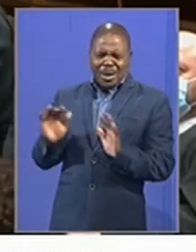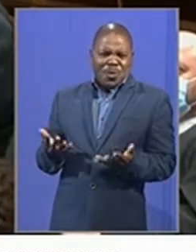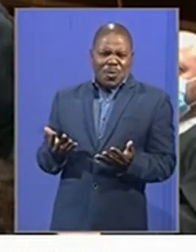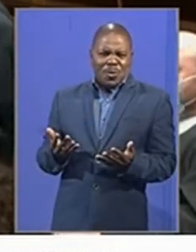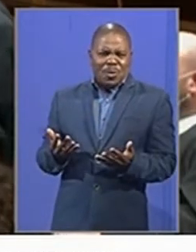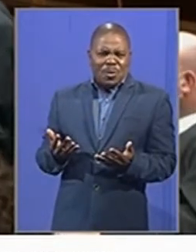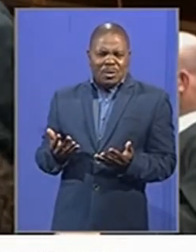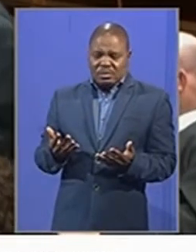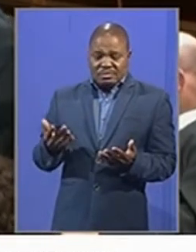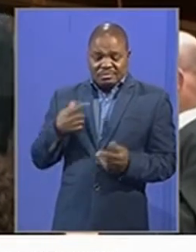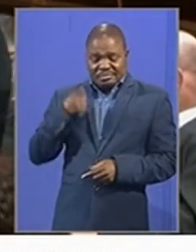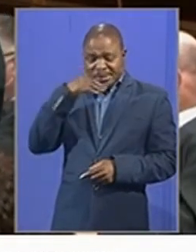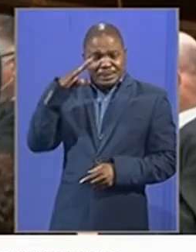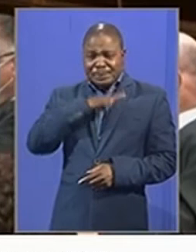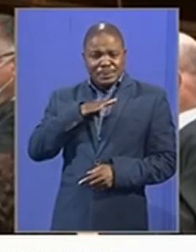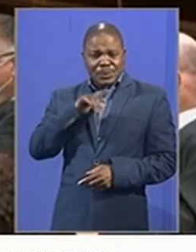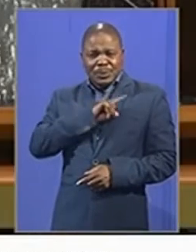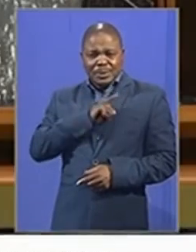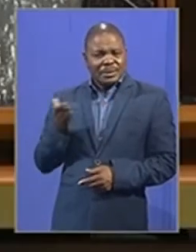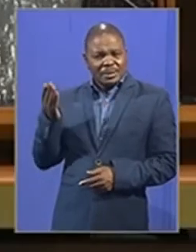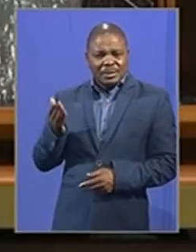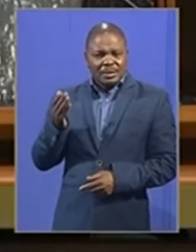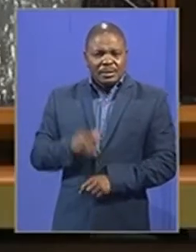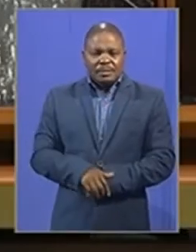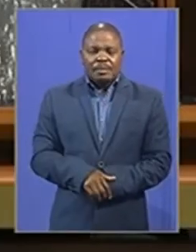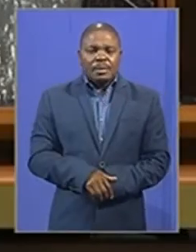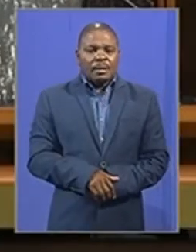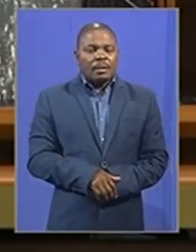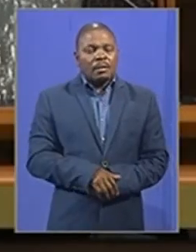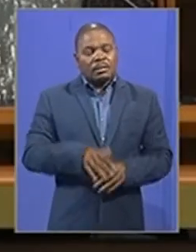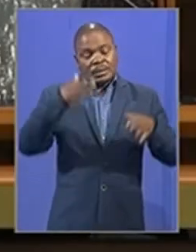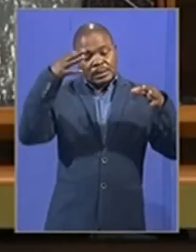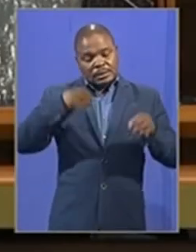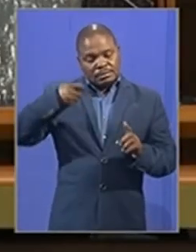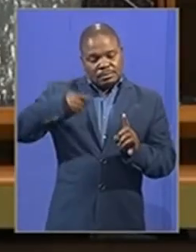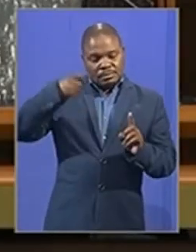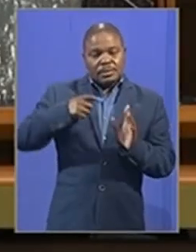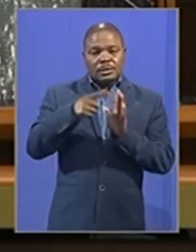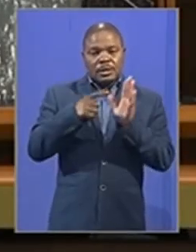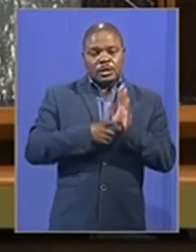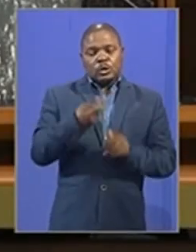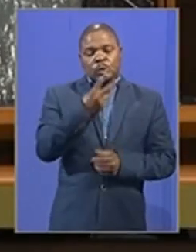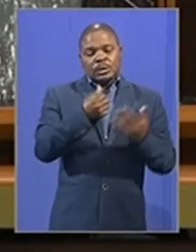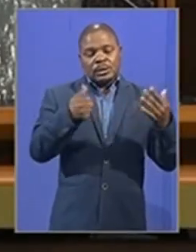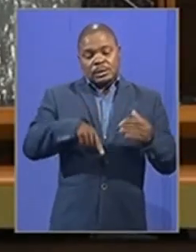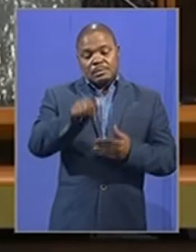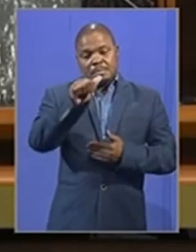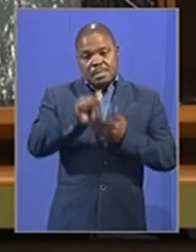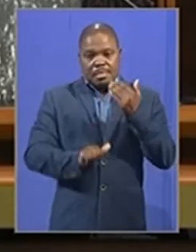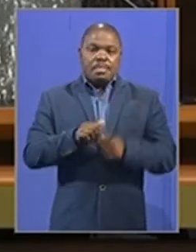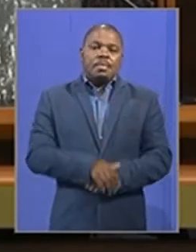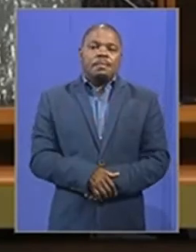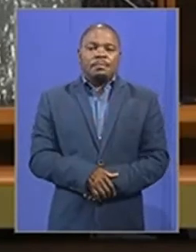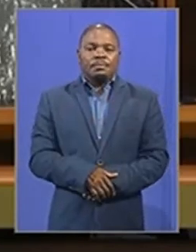It's just a no-brainer Katsholo isulufetsu kalamasumama beidi lebarataru kwedin ehenu